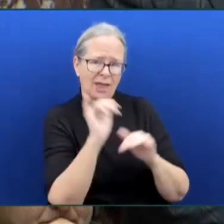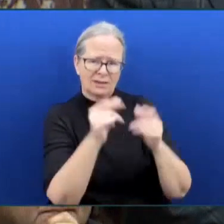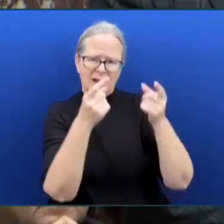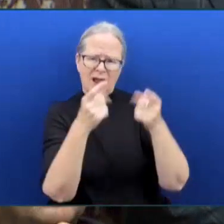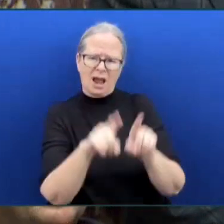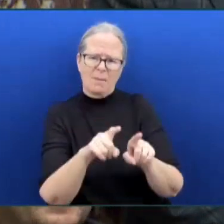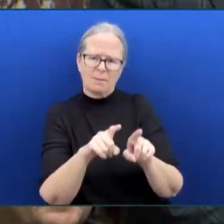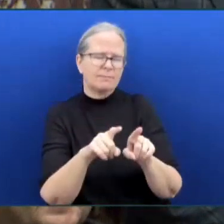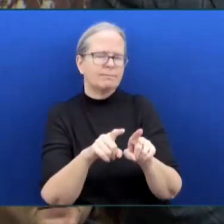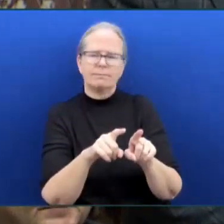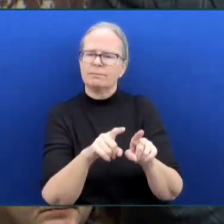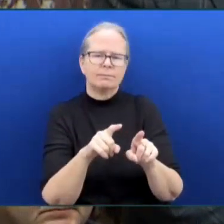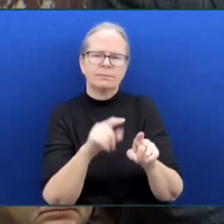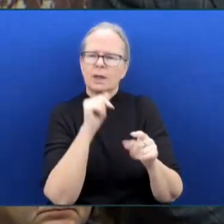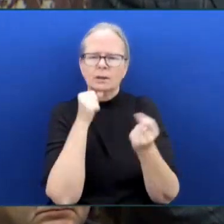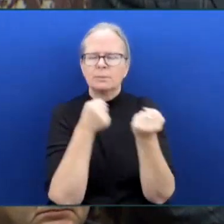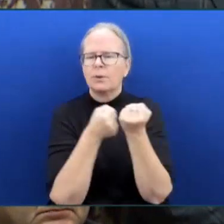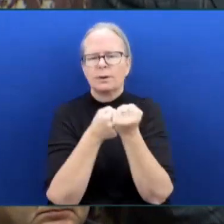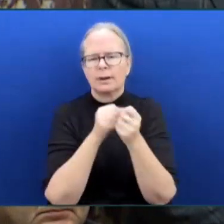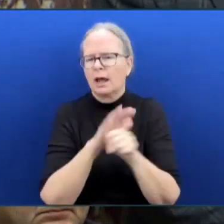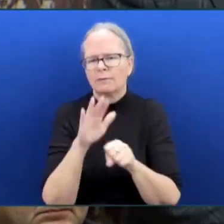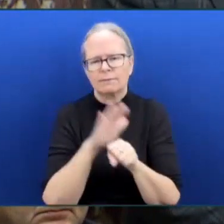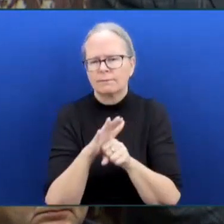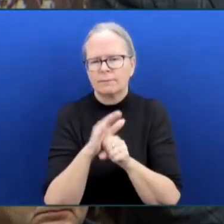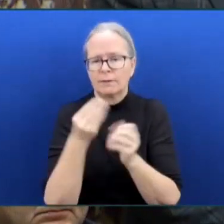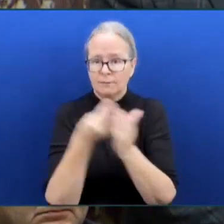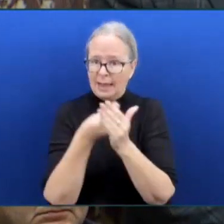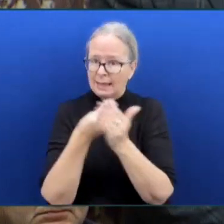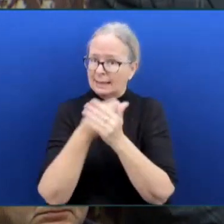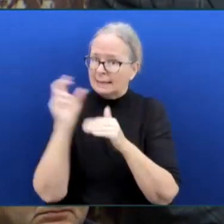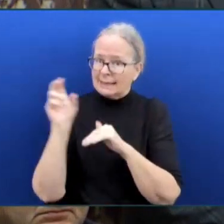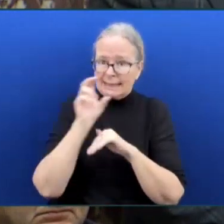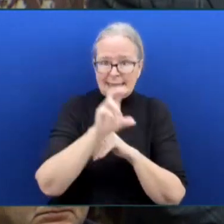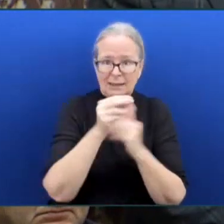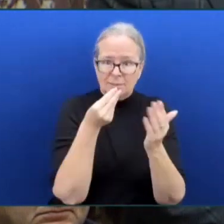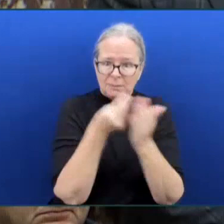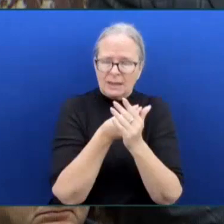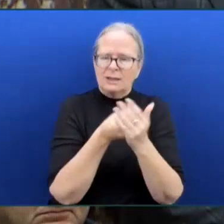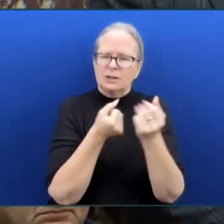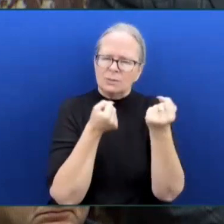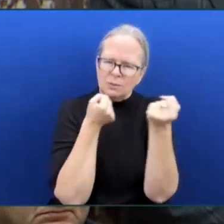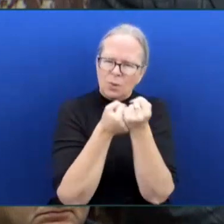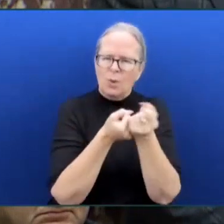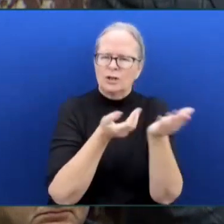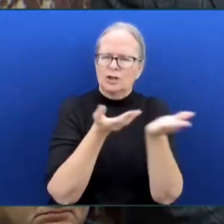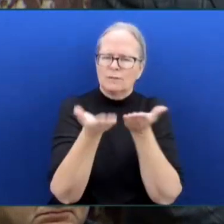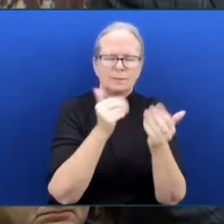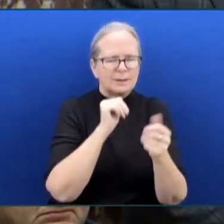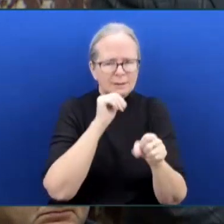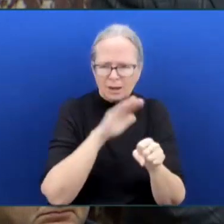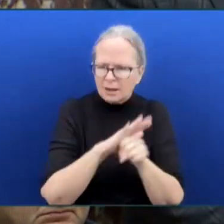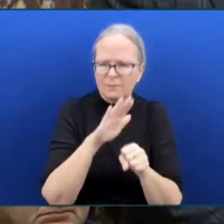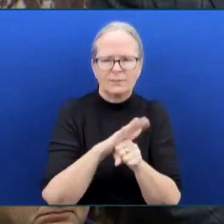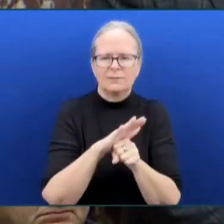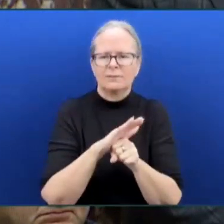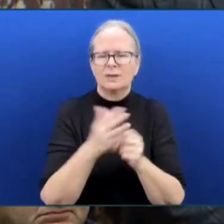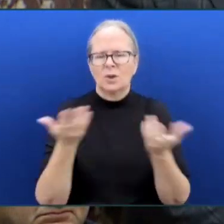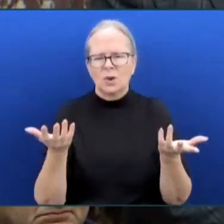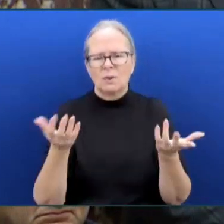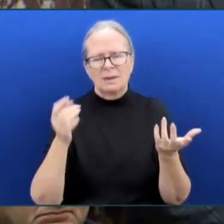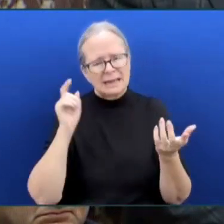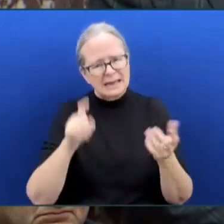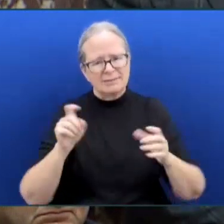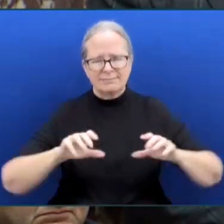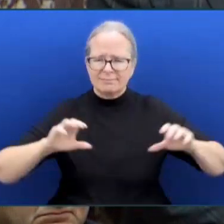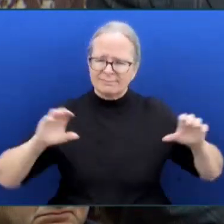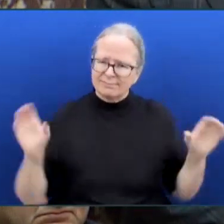services and support to combat this increase. It is time to do the work necessary to ensure our campuses